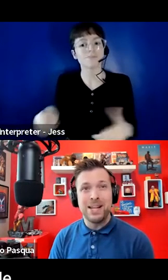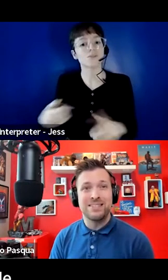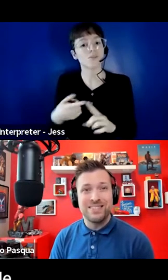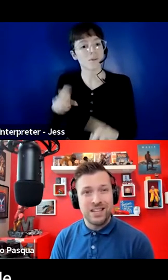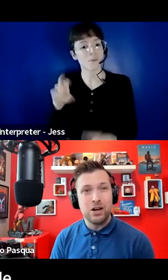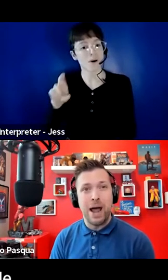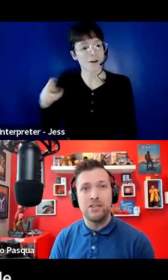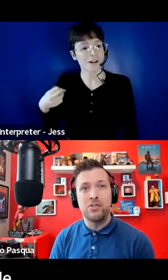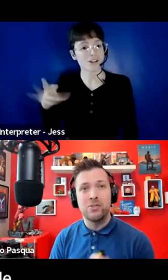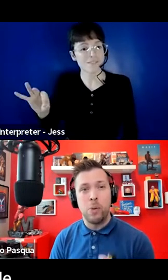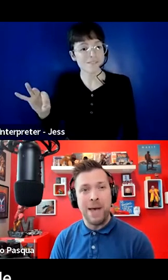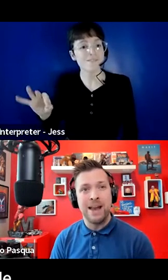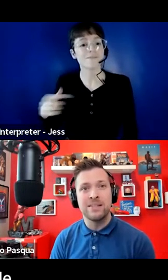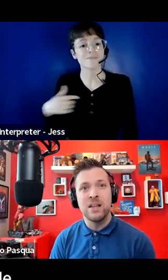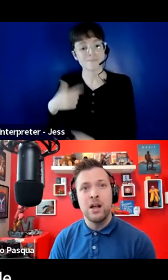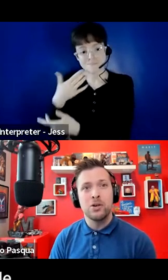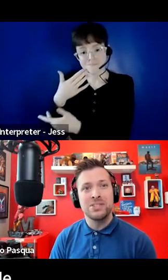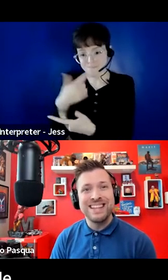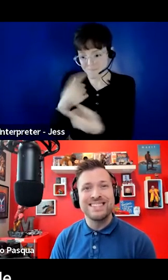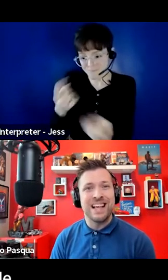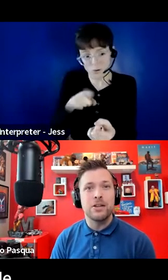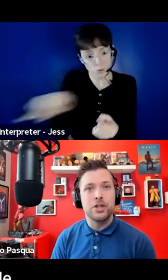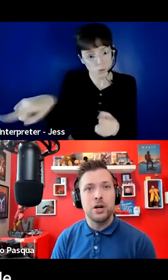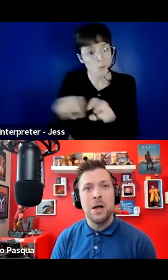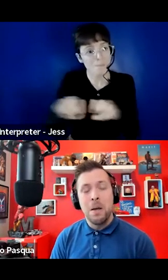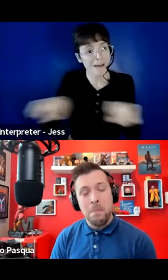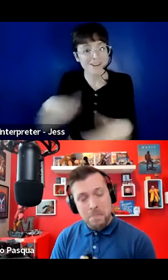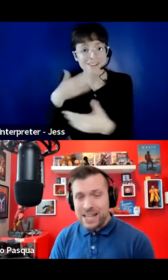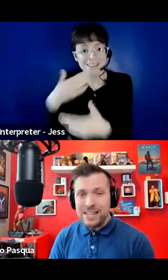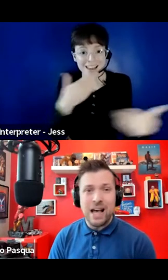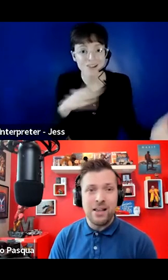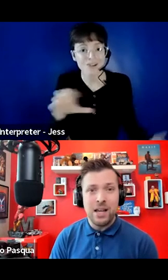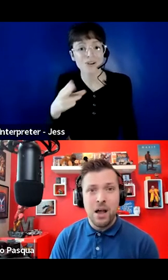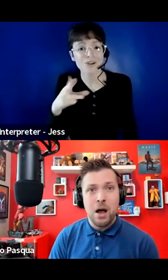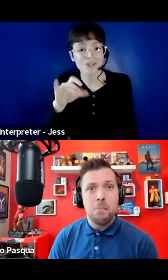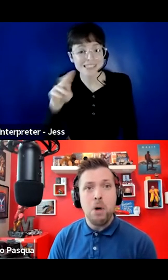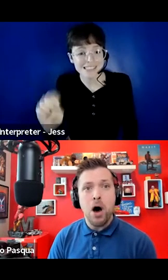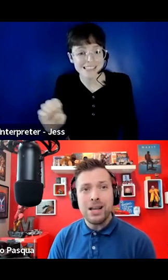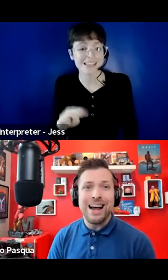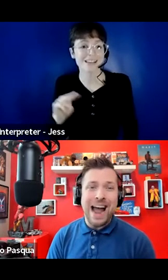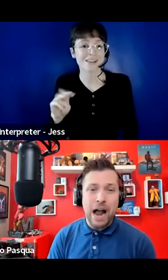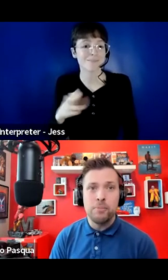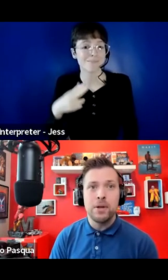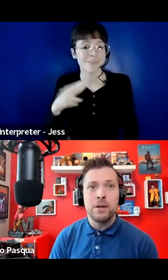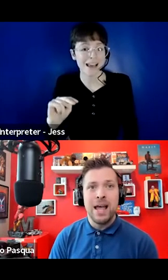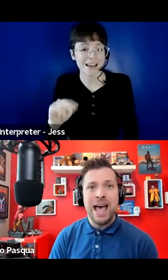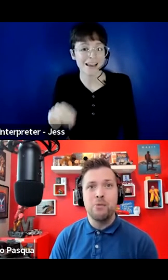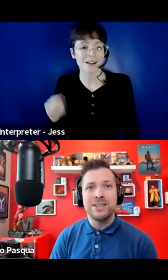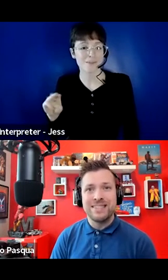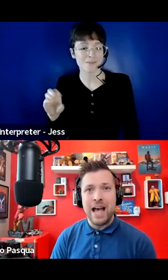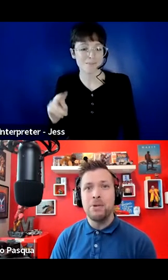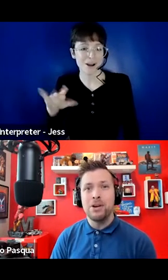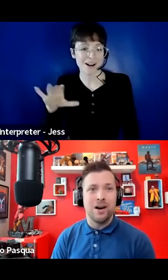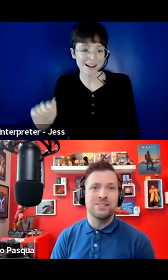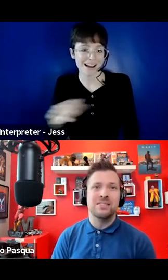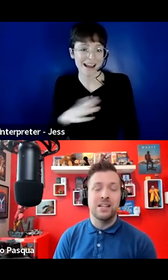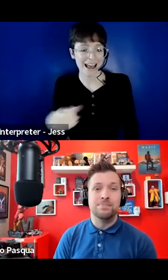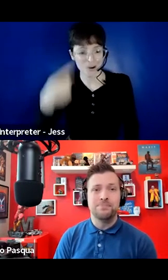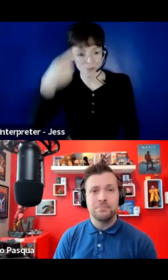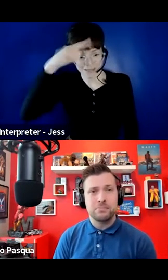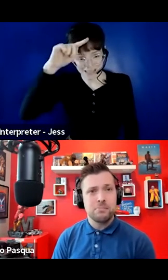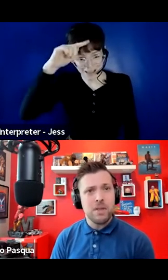express my sincere gratitude to our panelists, Christine Selinger, Megan Kelly, Monica Ackerman, and Wassam